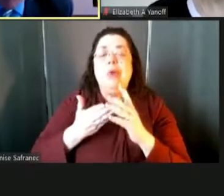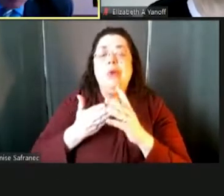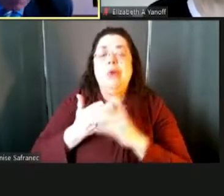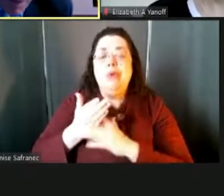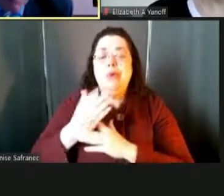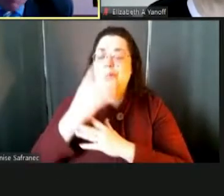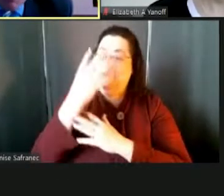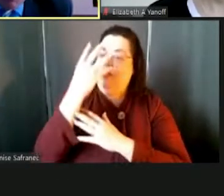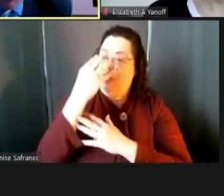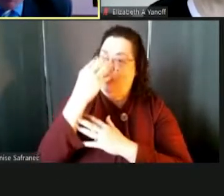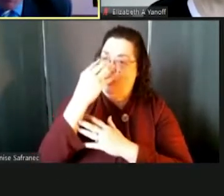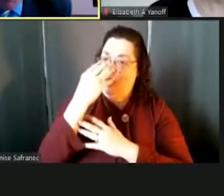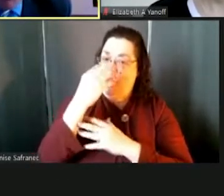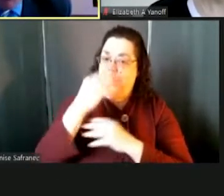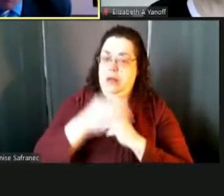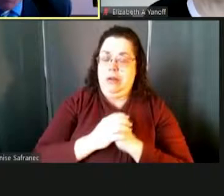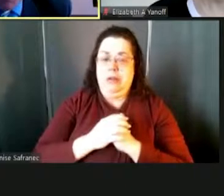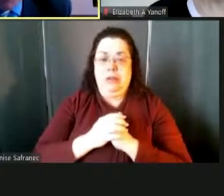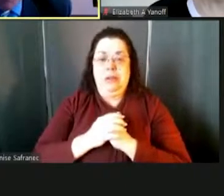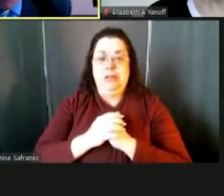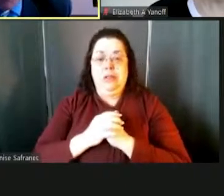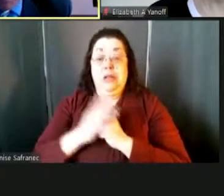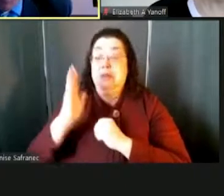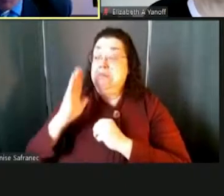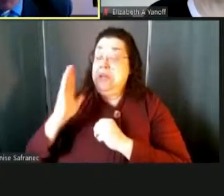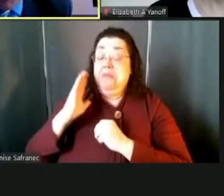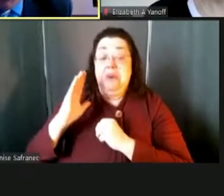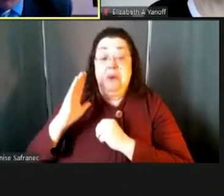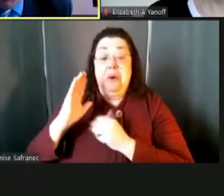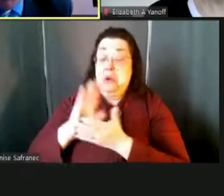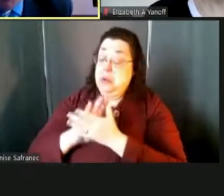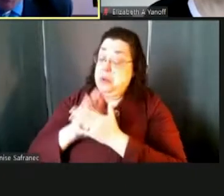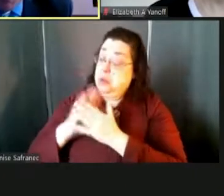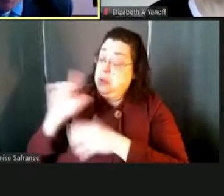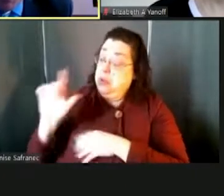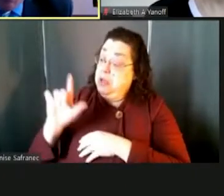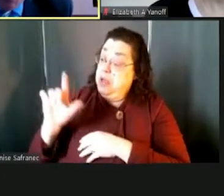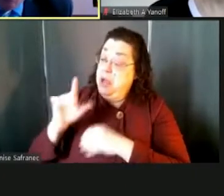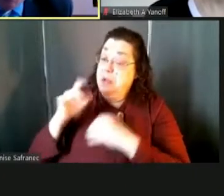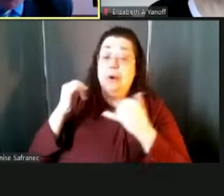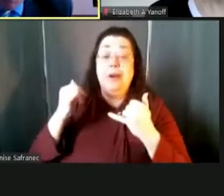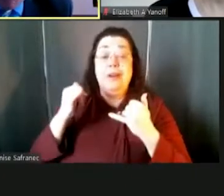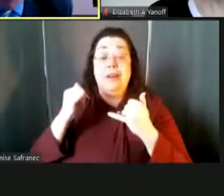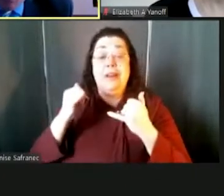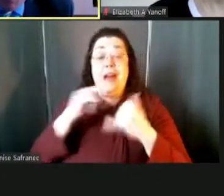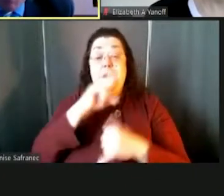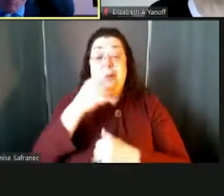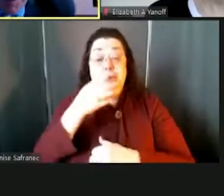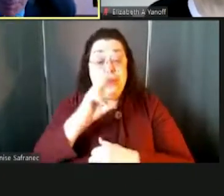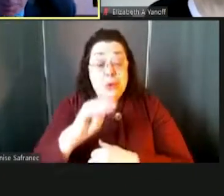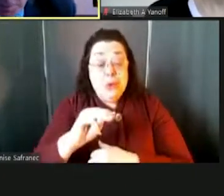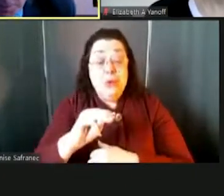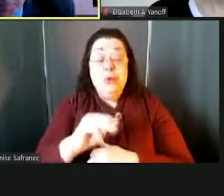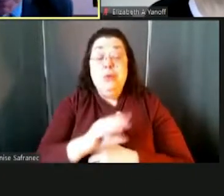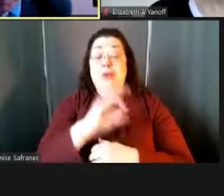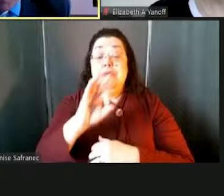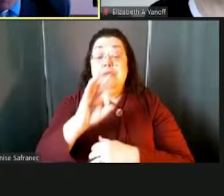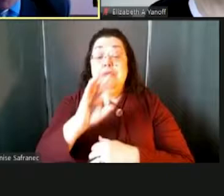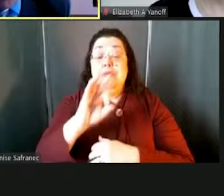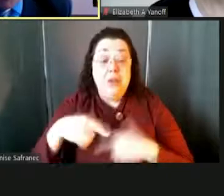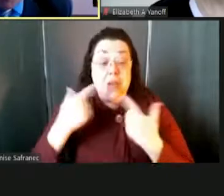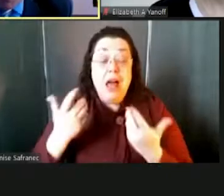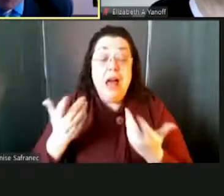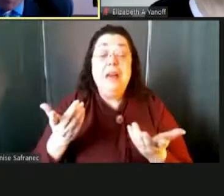would have in the school library or those kinds of settings are now happening through either Facebook live or Google meet or zoom.